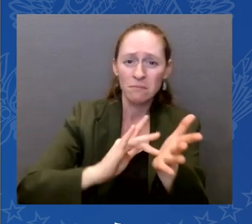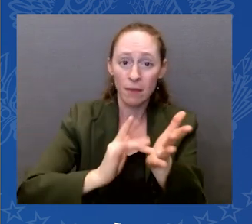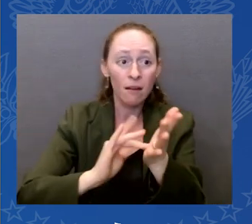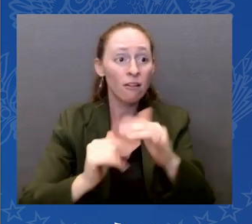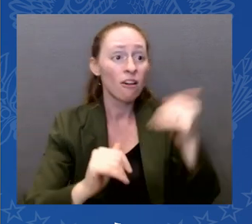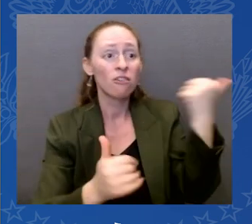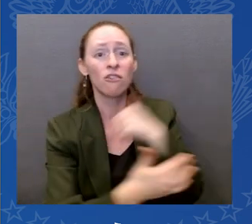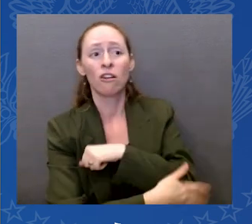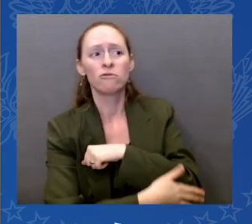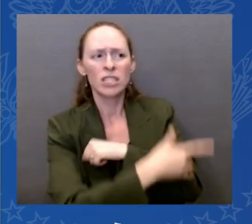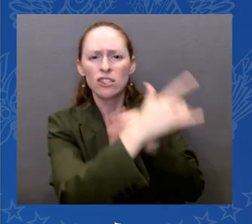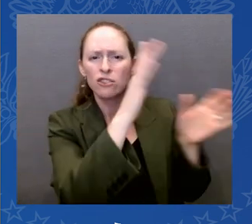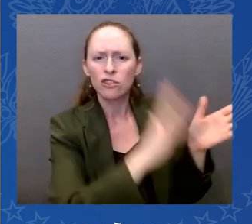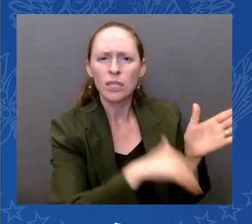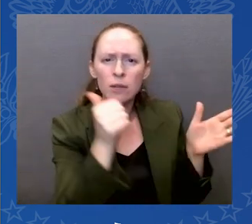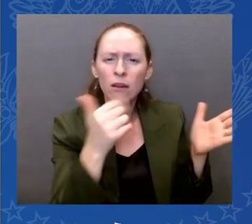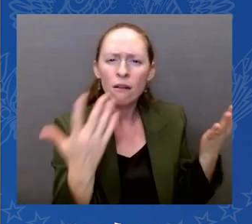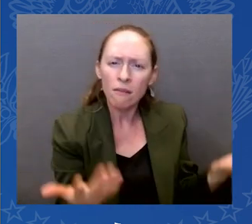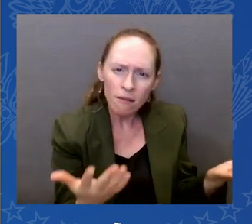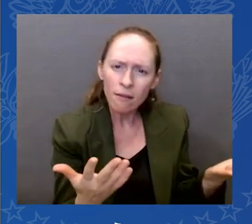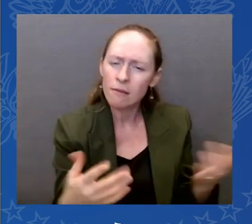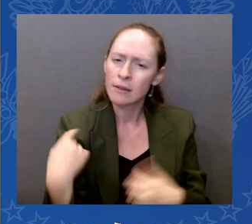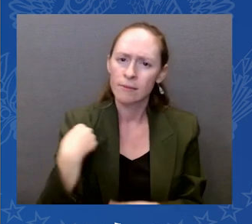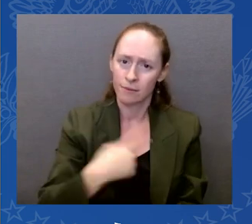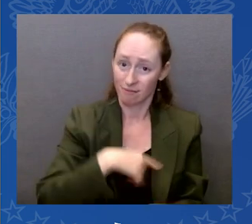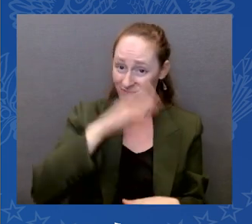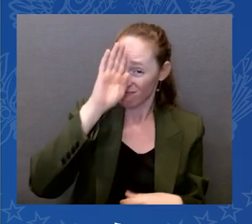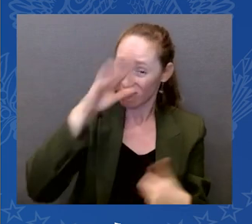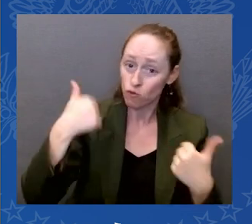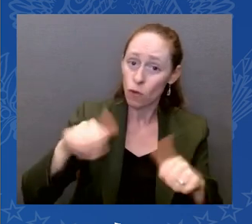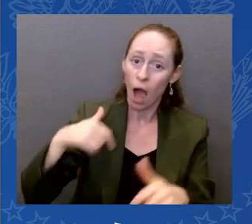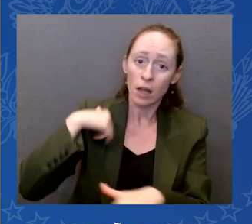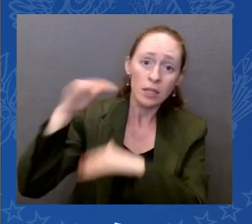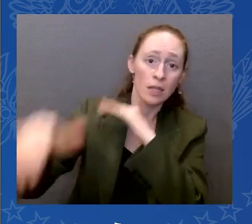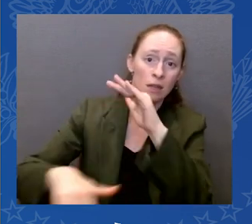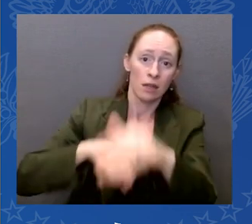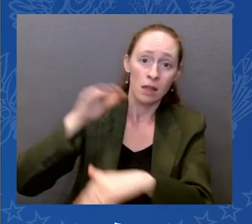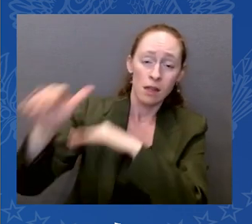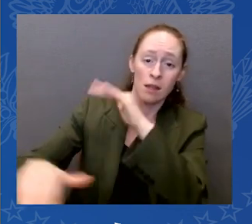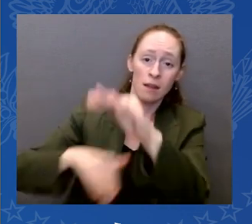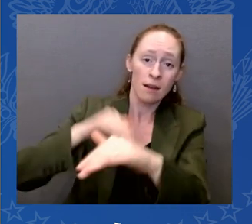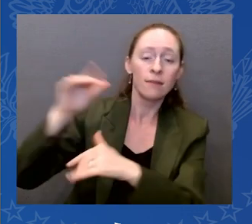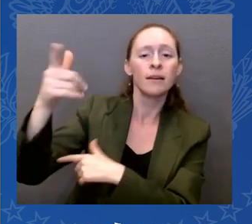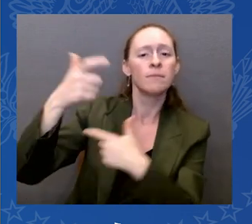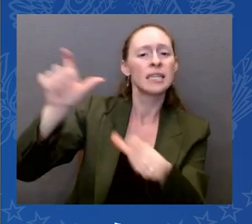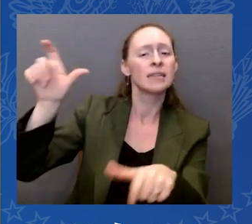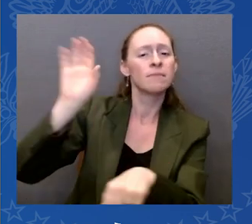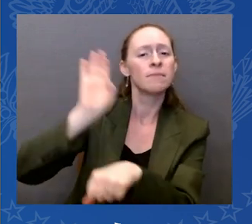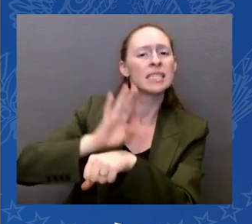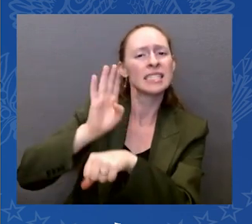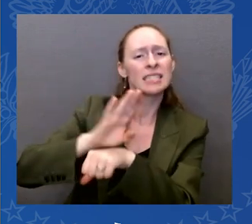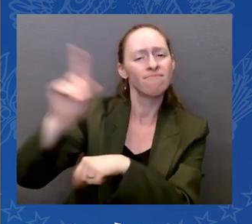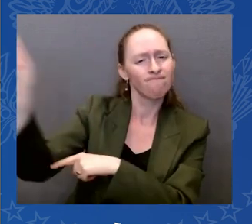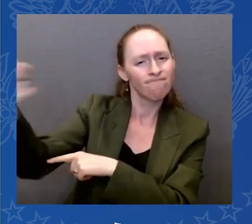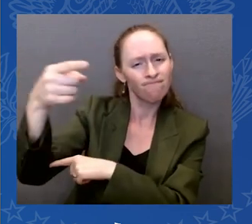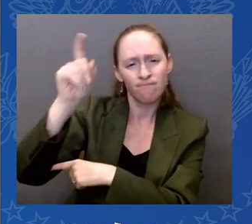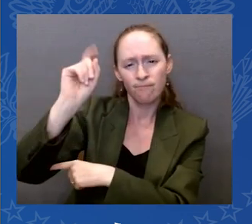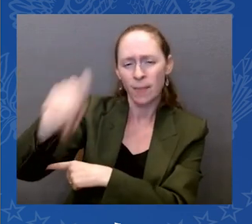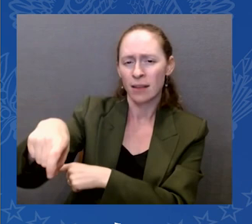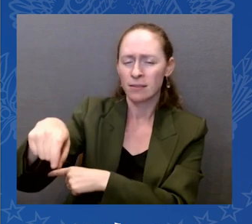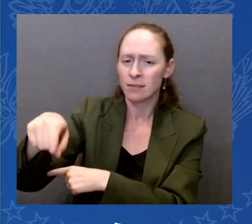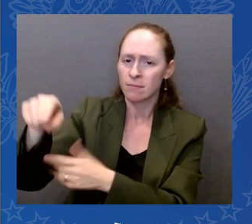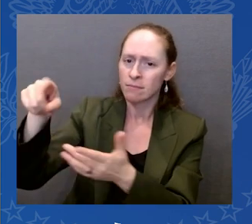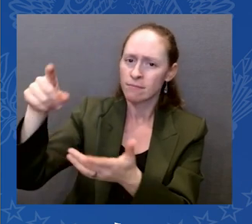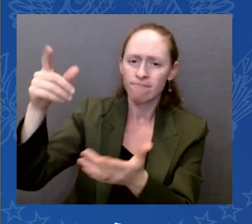been taking on Big Pharma, but it always stood in the way. But not this year. This year, the American people won, and Big Pharma lost.